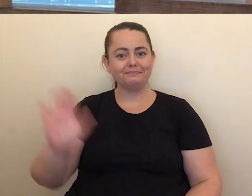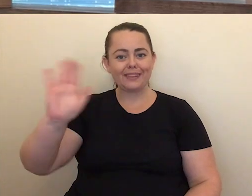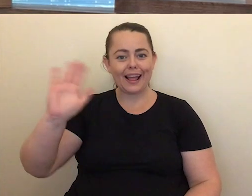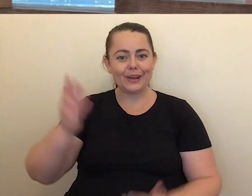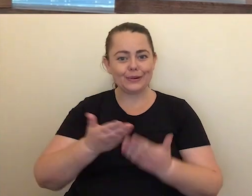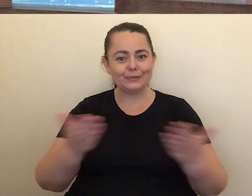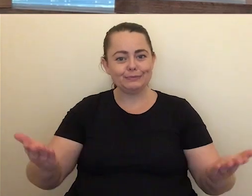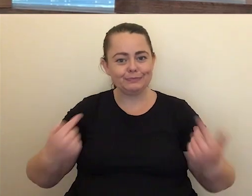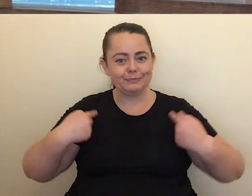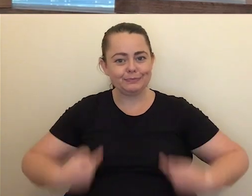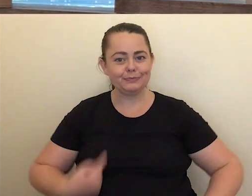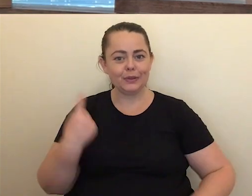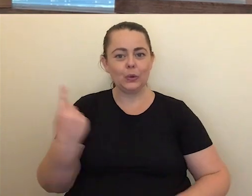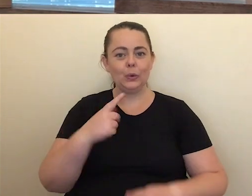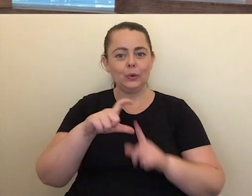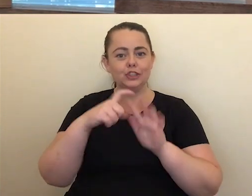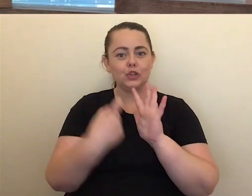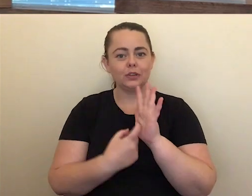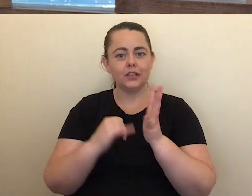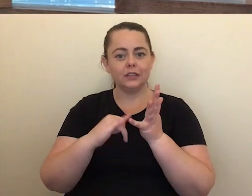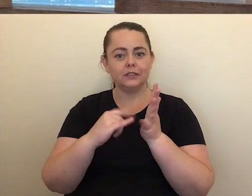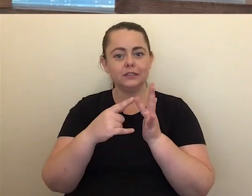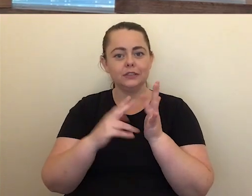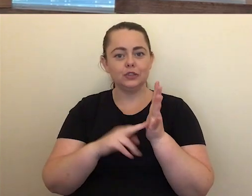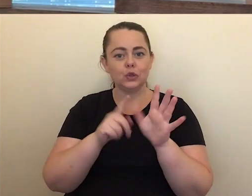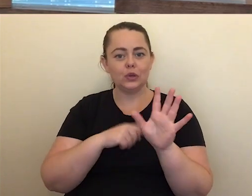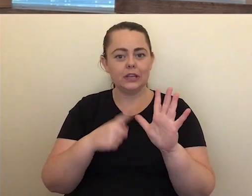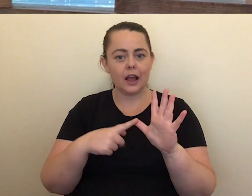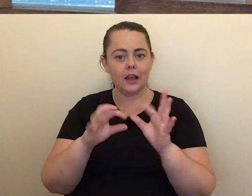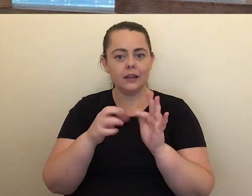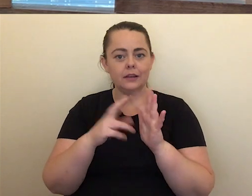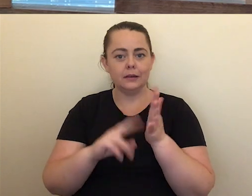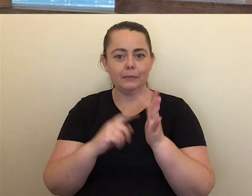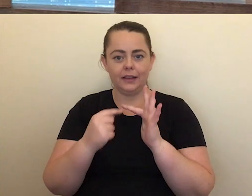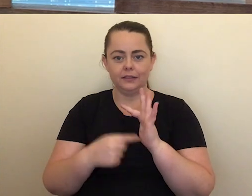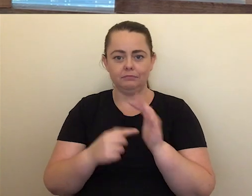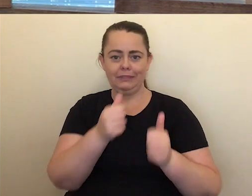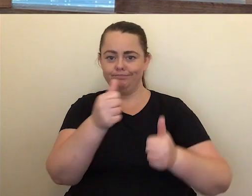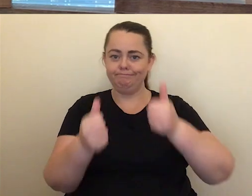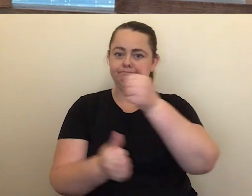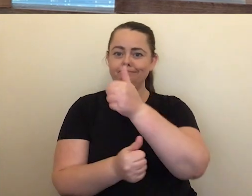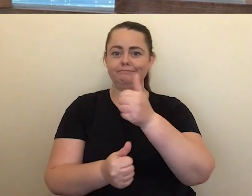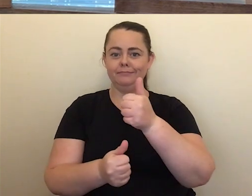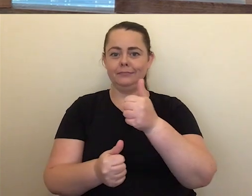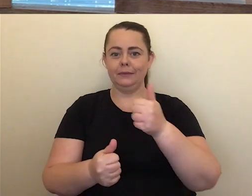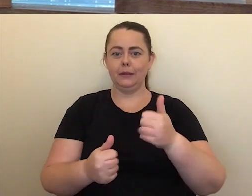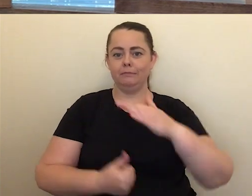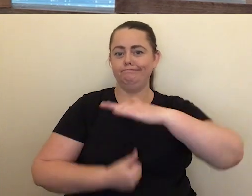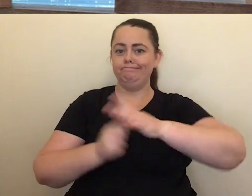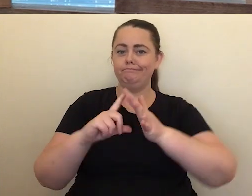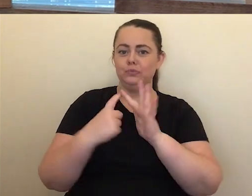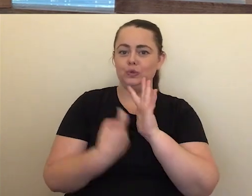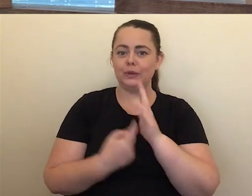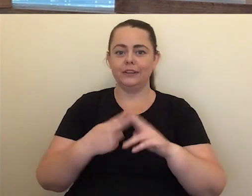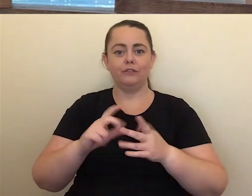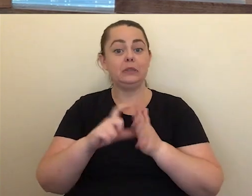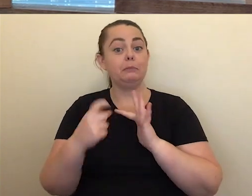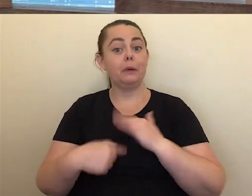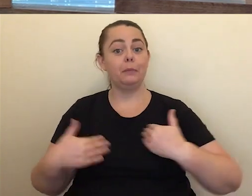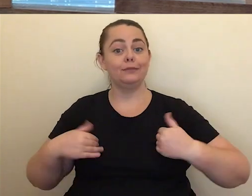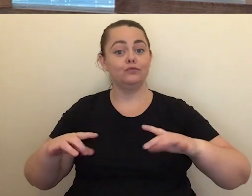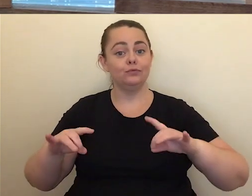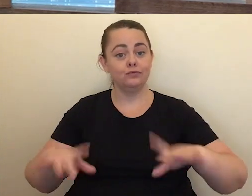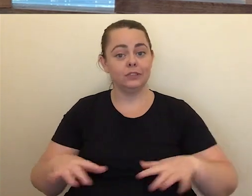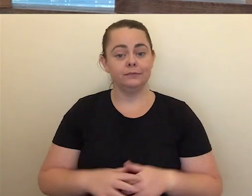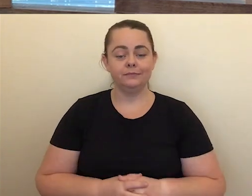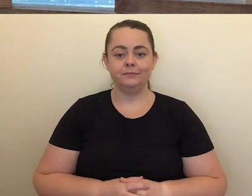Hello everyone, my name is Dr Sonia Bennett. I'm the Deputy Chief Medical Officer in the Department of Health. This morning I'm